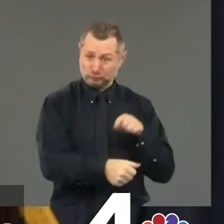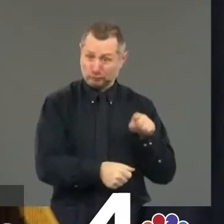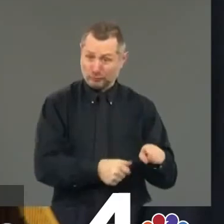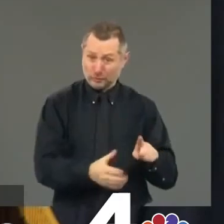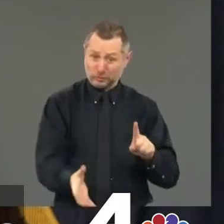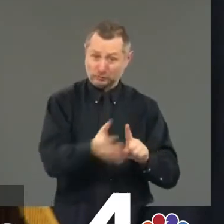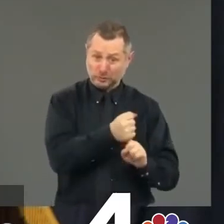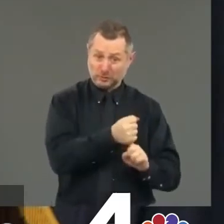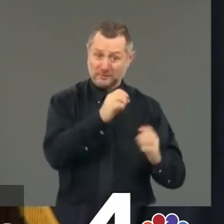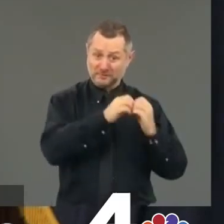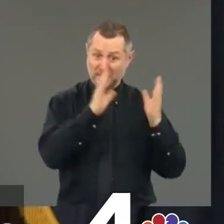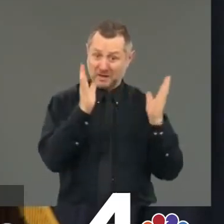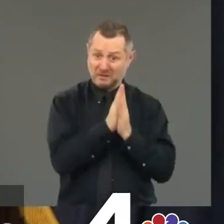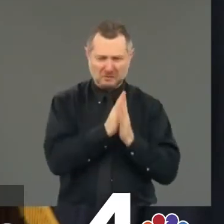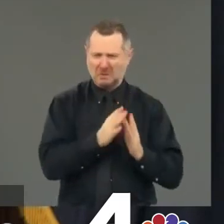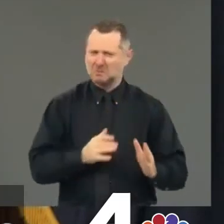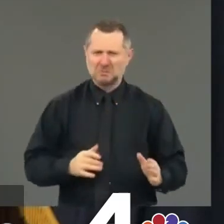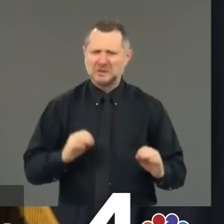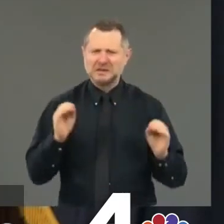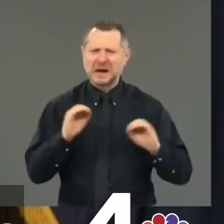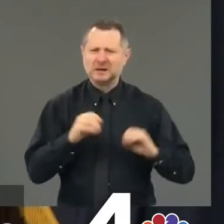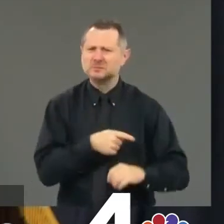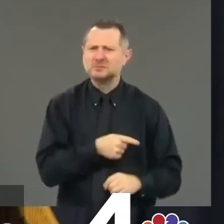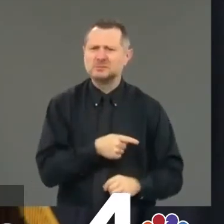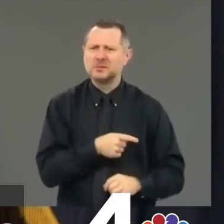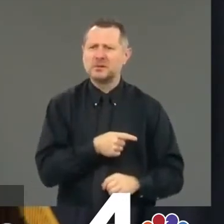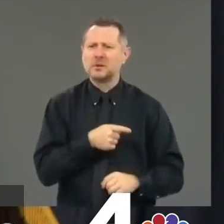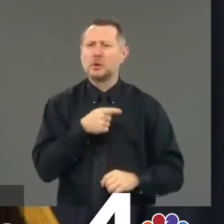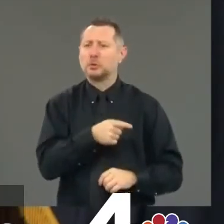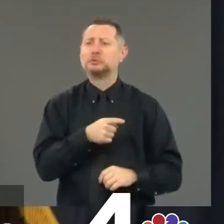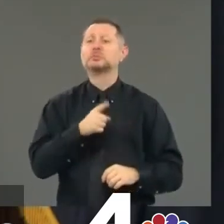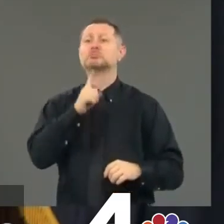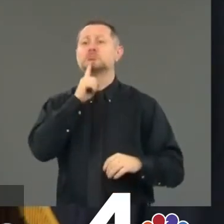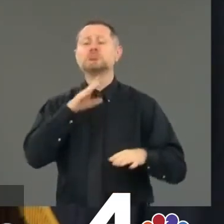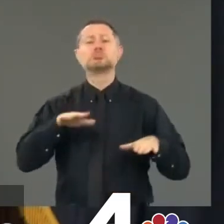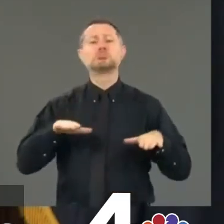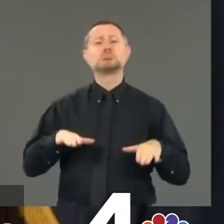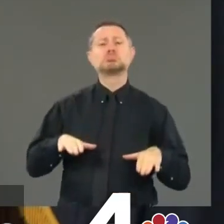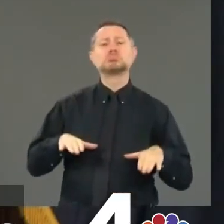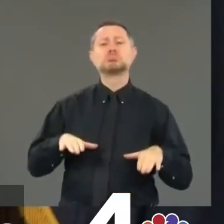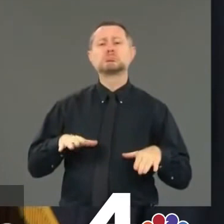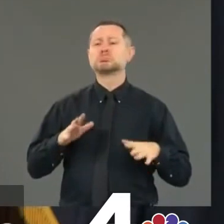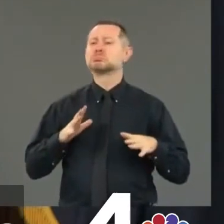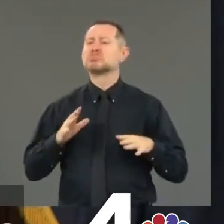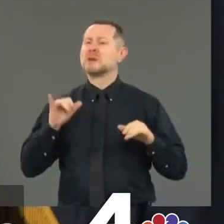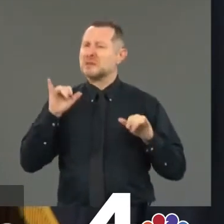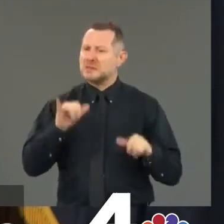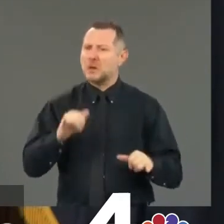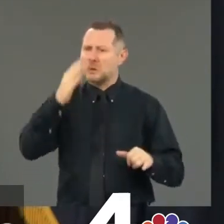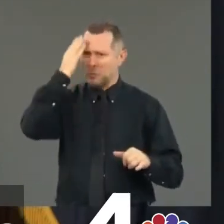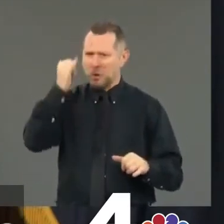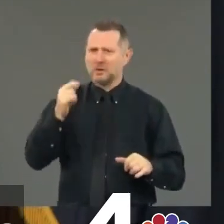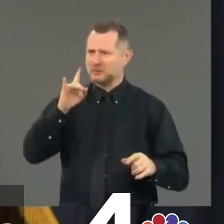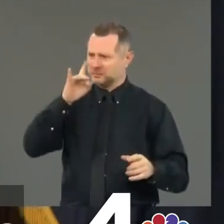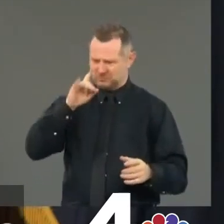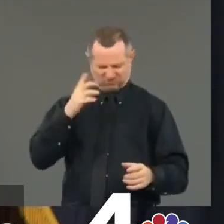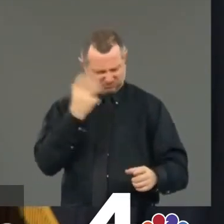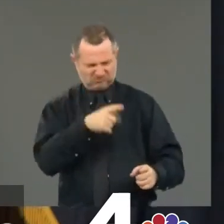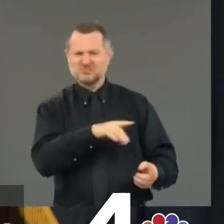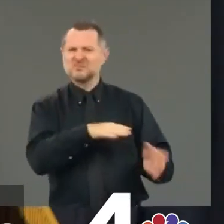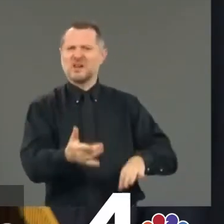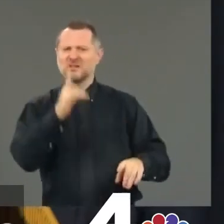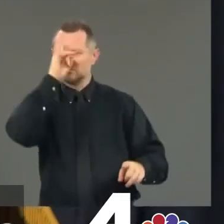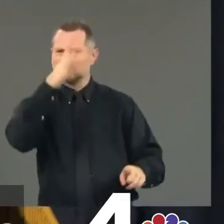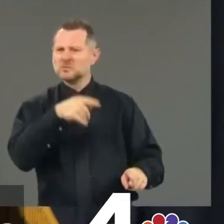violent crime. There was no violence. That's what makes the killing more outrageous.